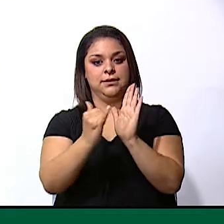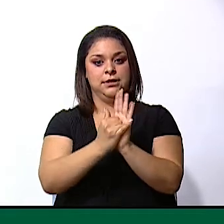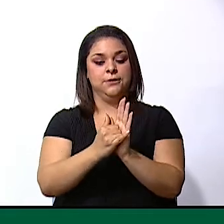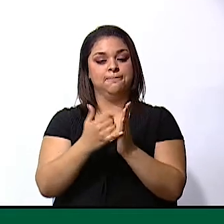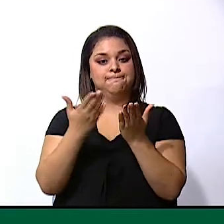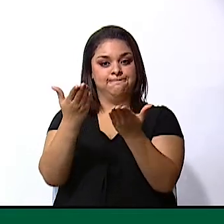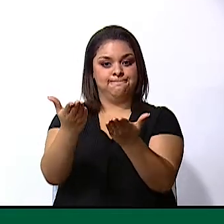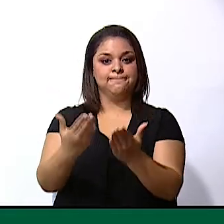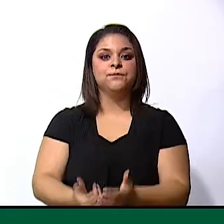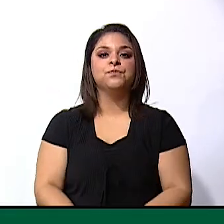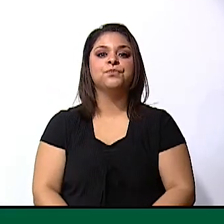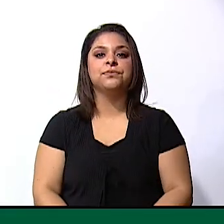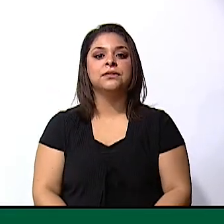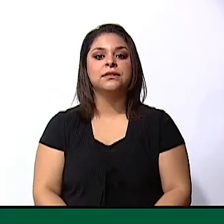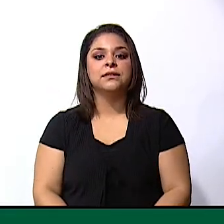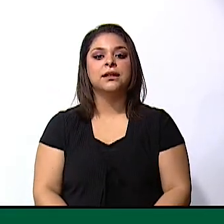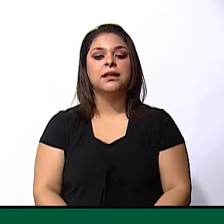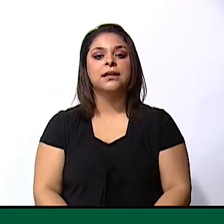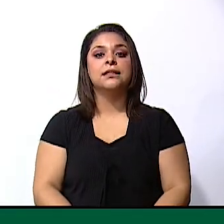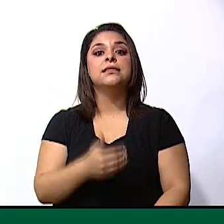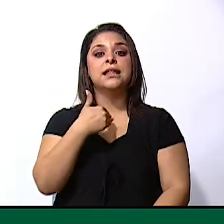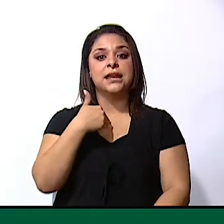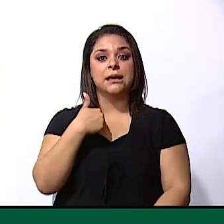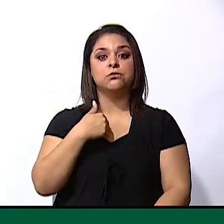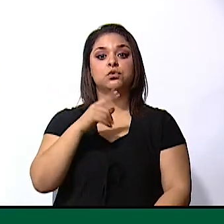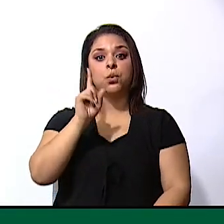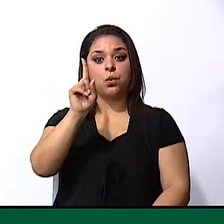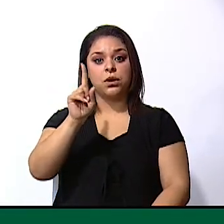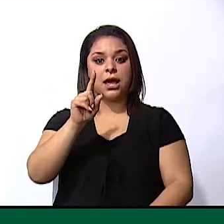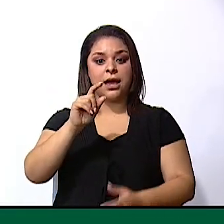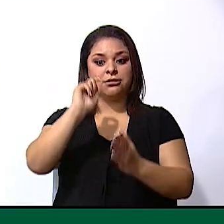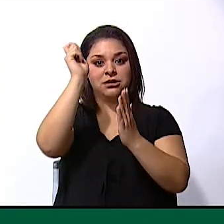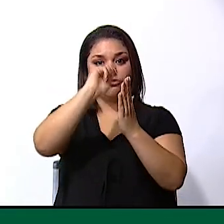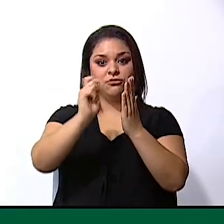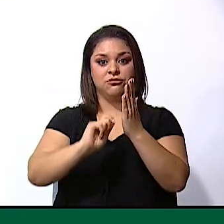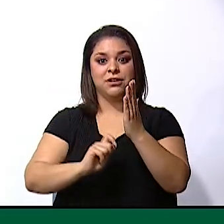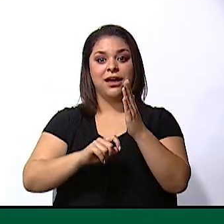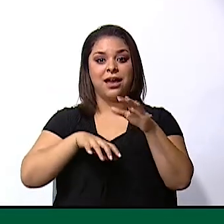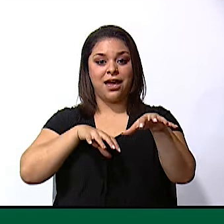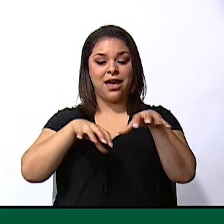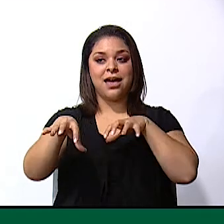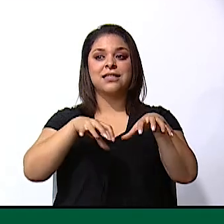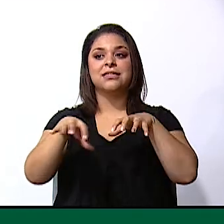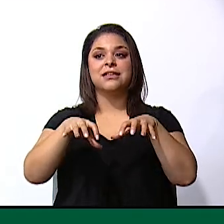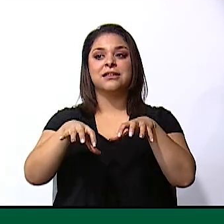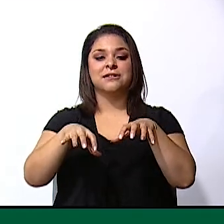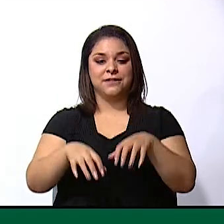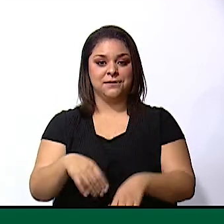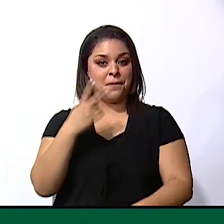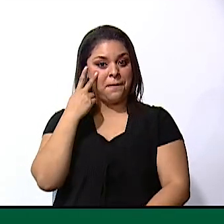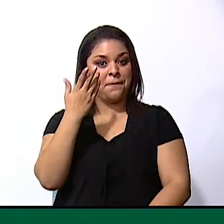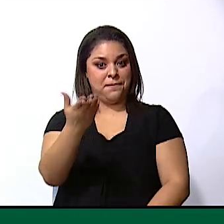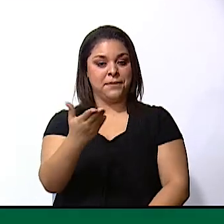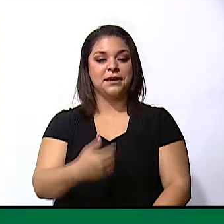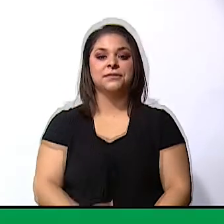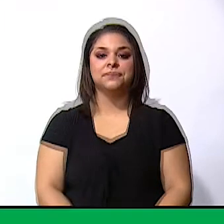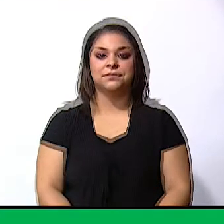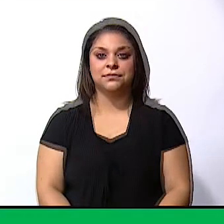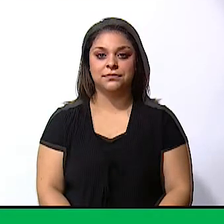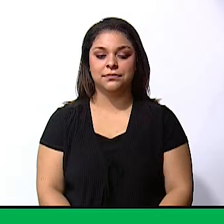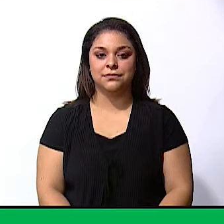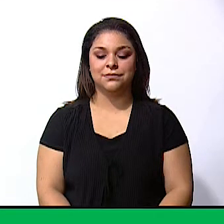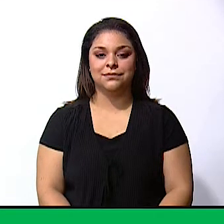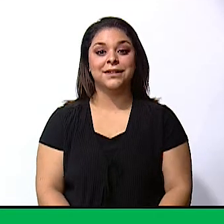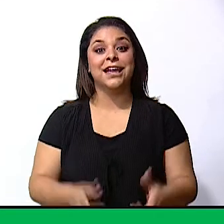and we are going to have a writing activity okay so let's have this writing activity then